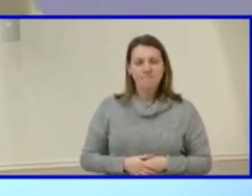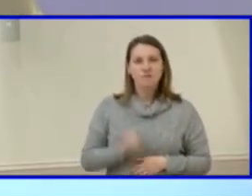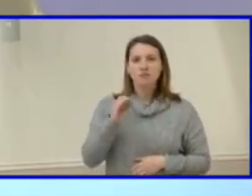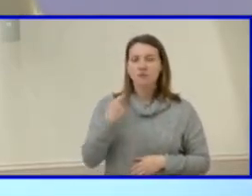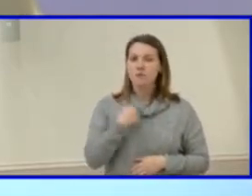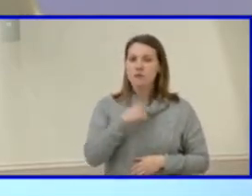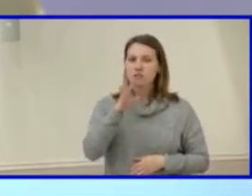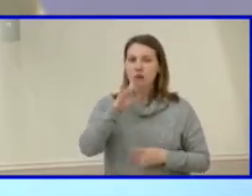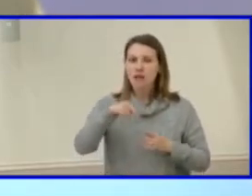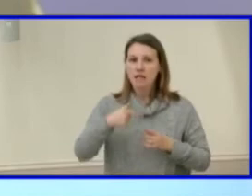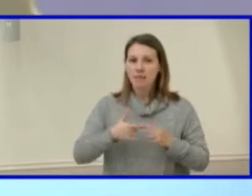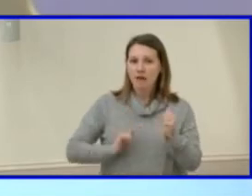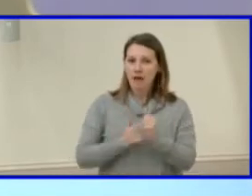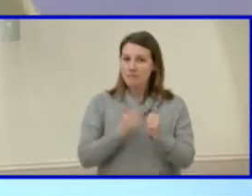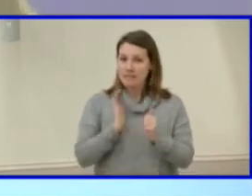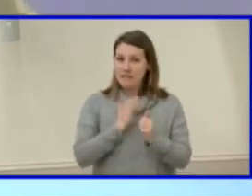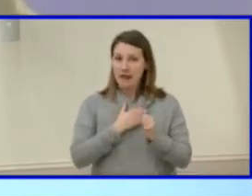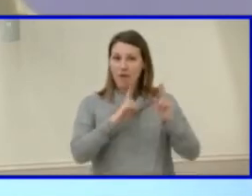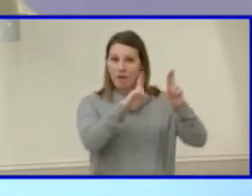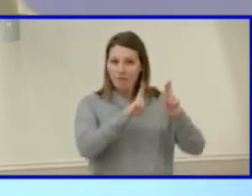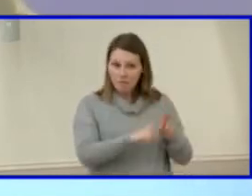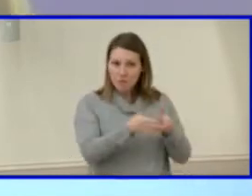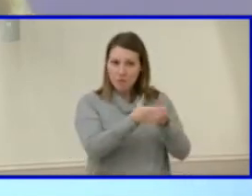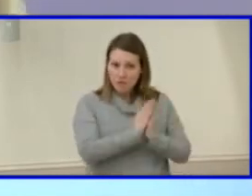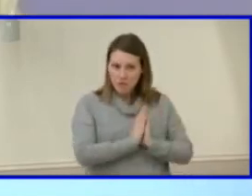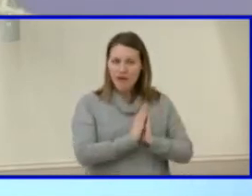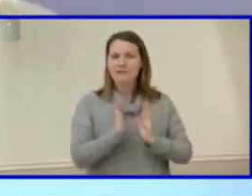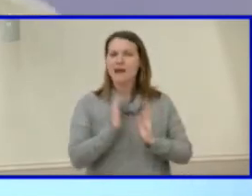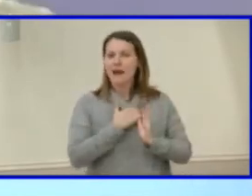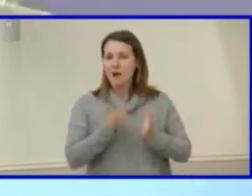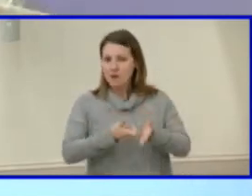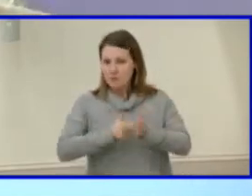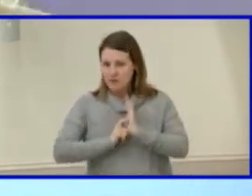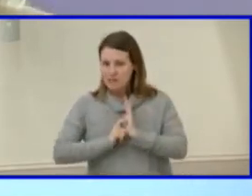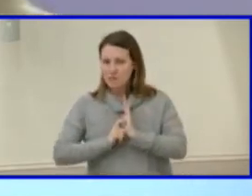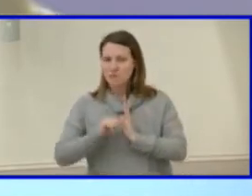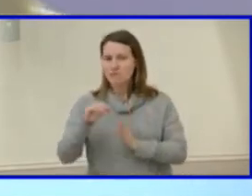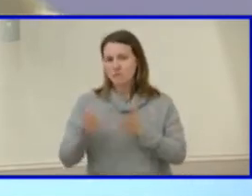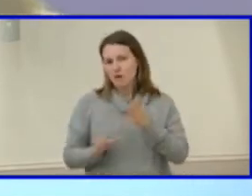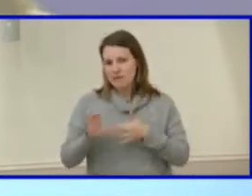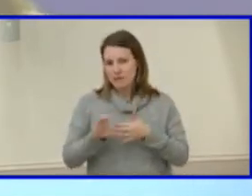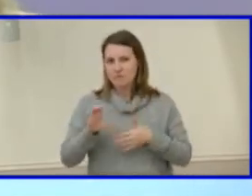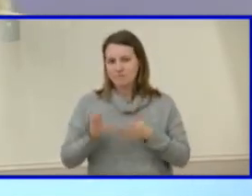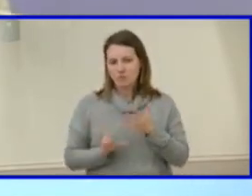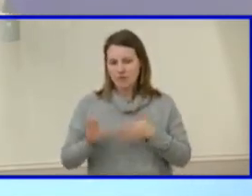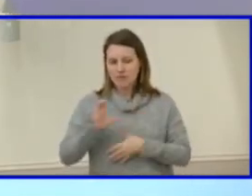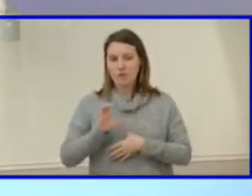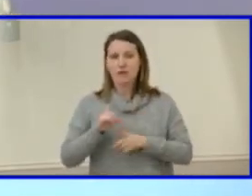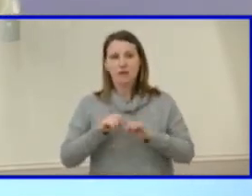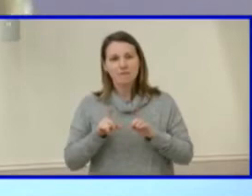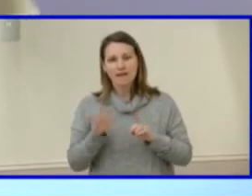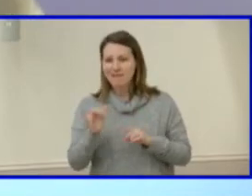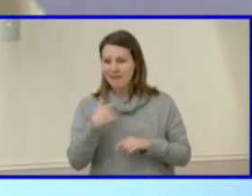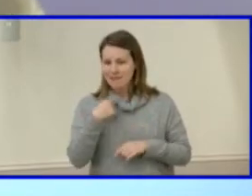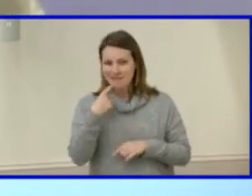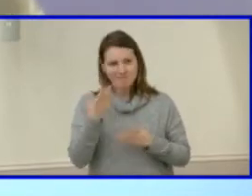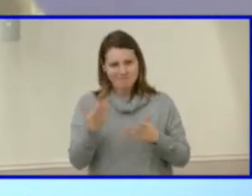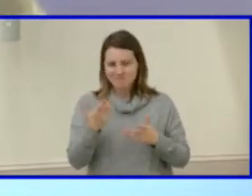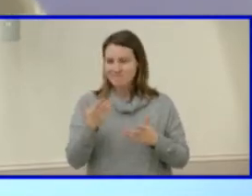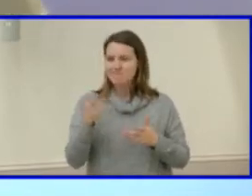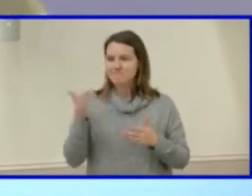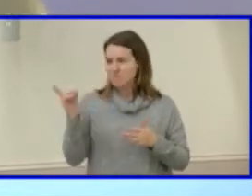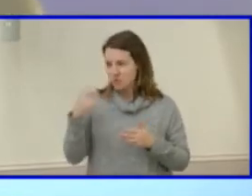application requests and our criteria. But that, like you said earlier, Jenna, is a work in